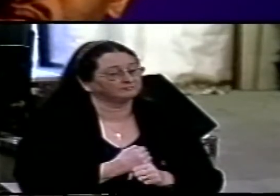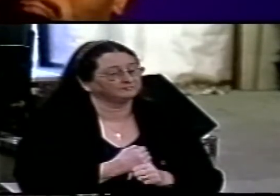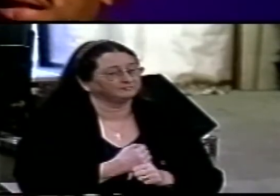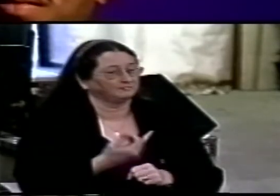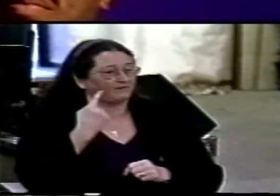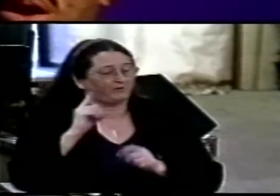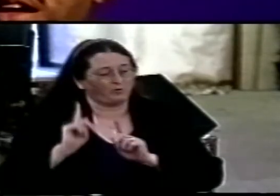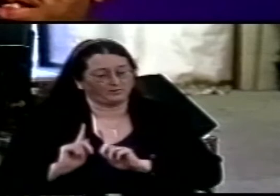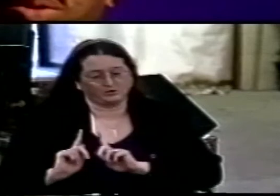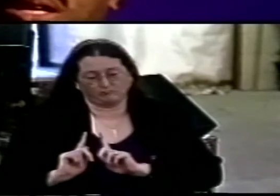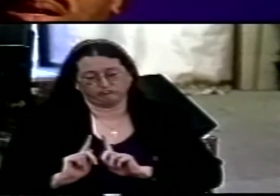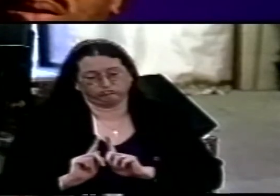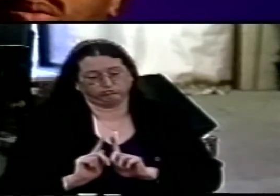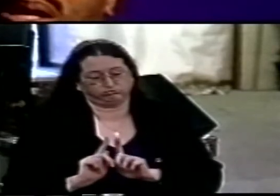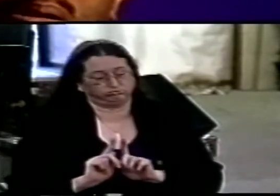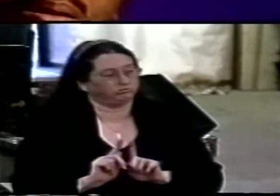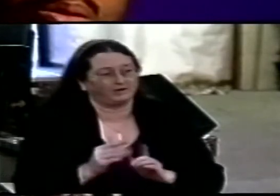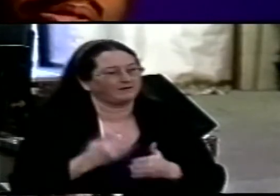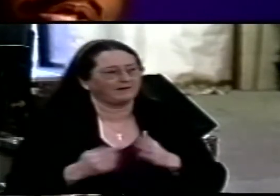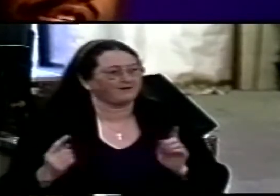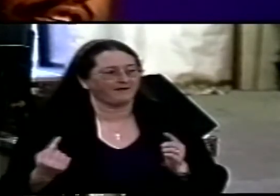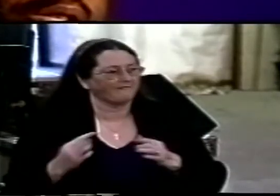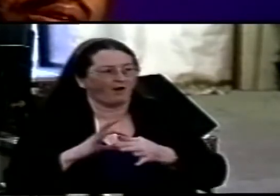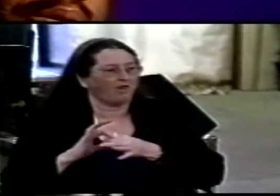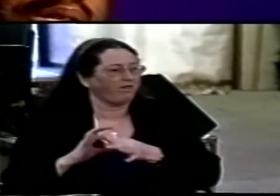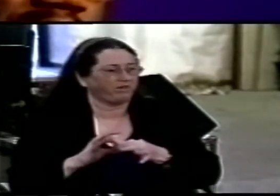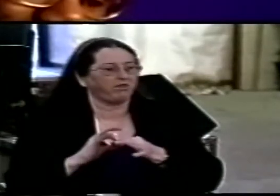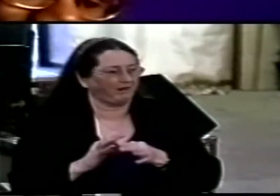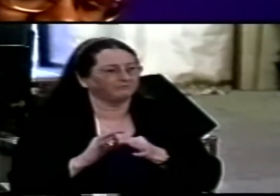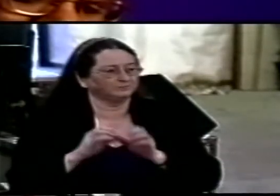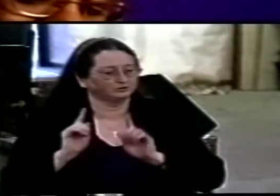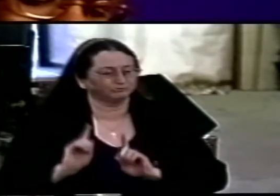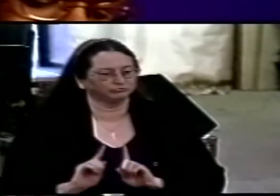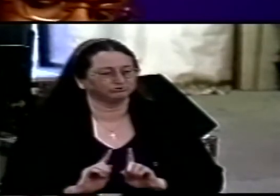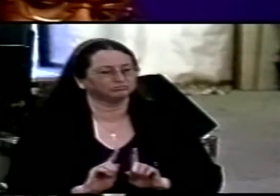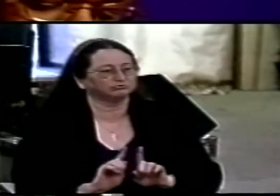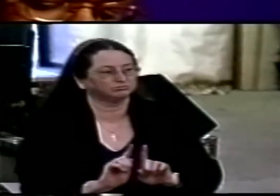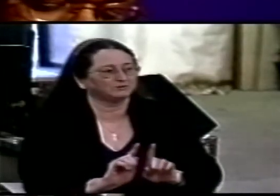just hadn't met we sort of skirted around each other